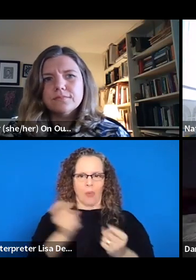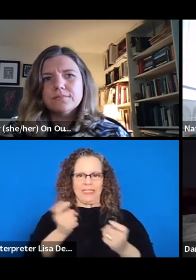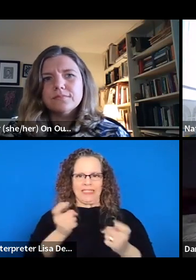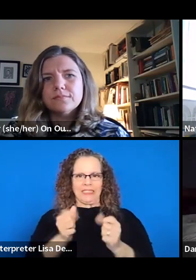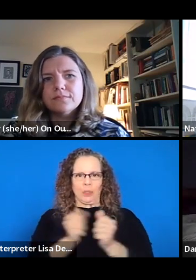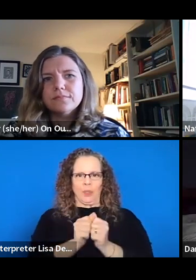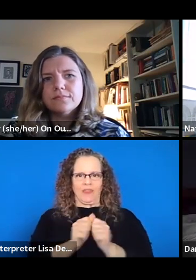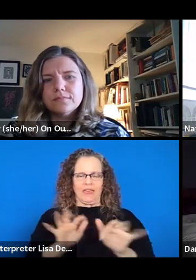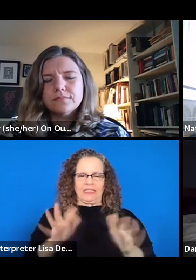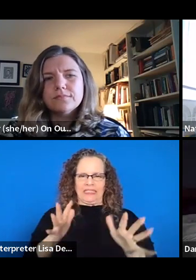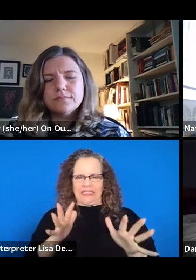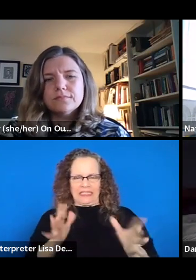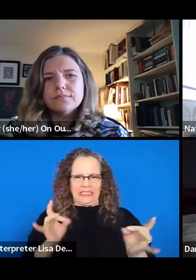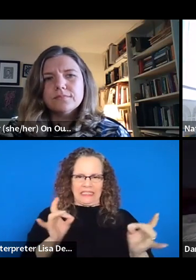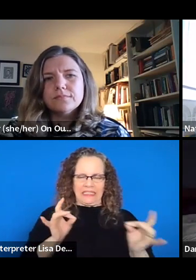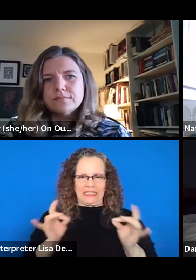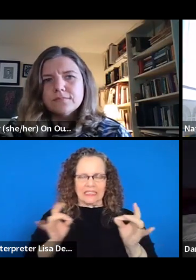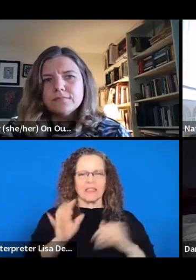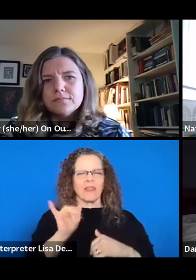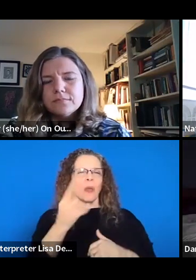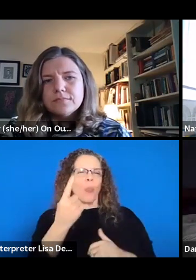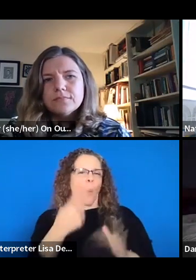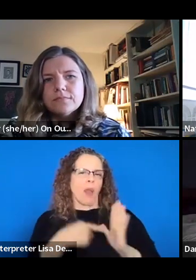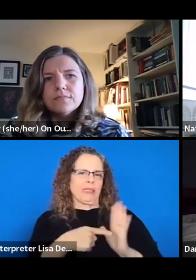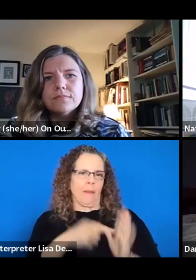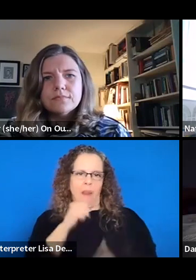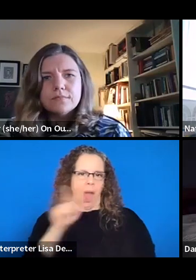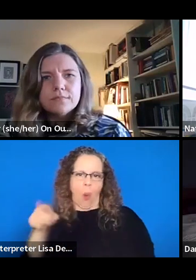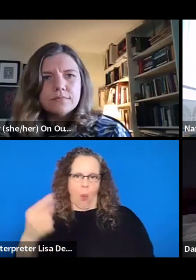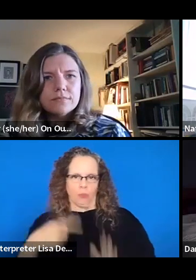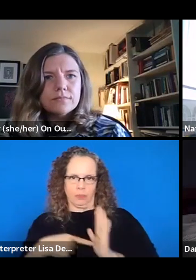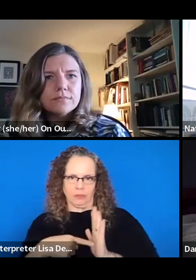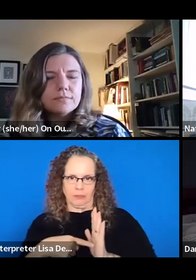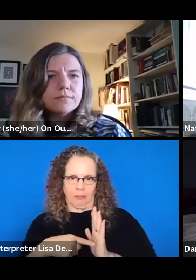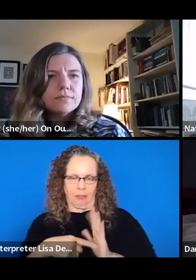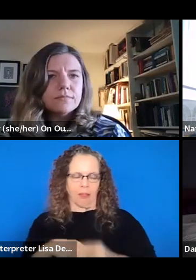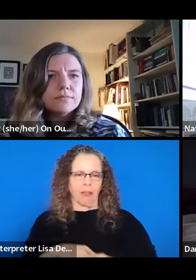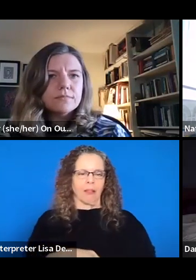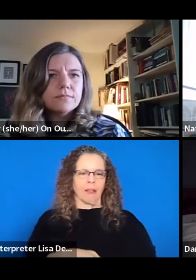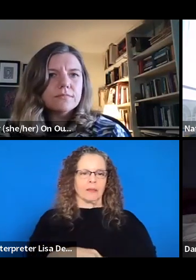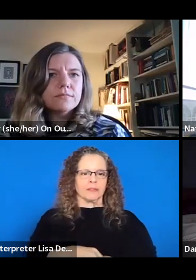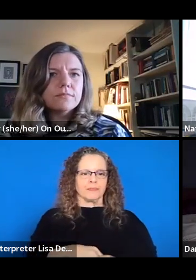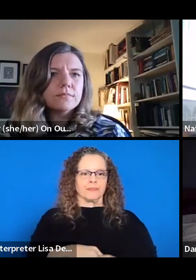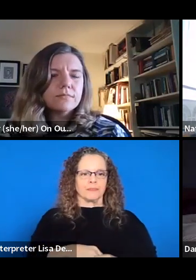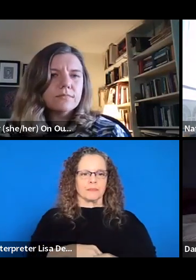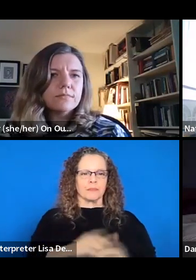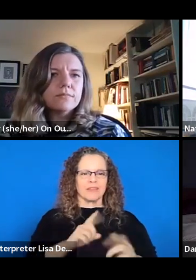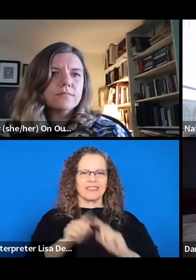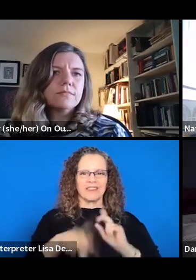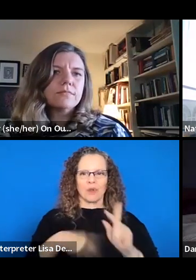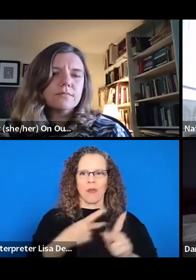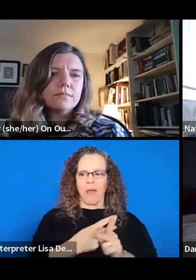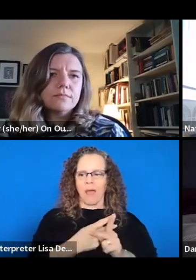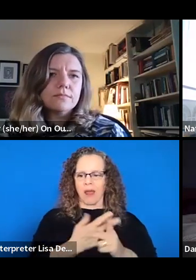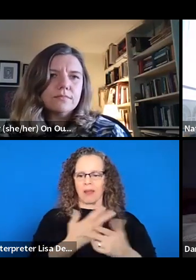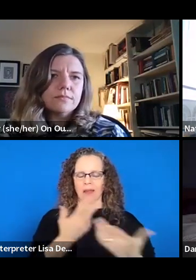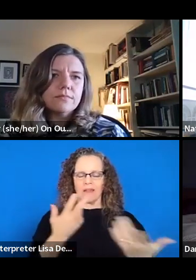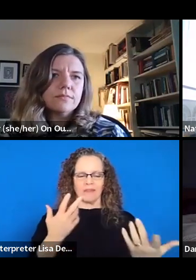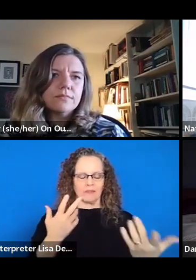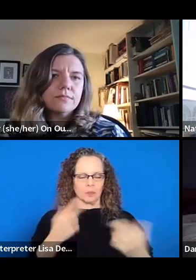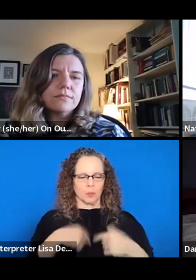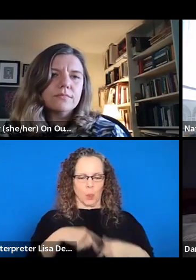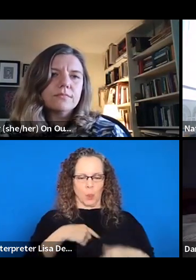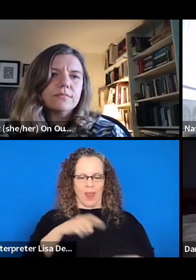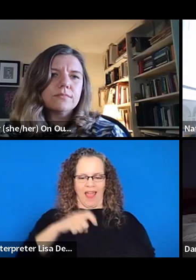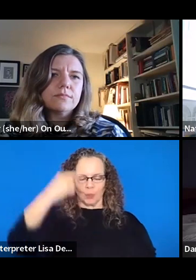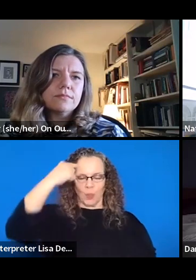And I think that that is an example, but not the only example of the type of sort of place we are, where we have to think as so many of you have